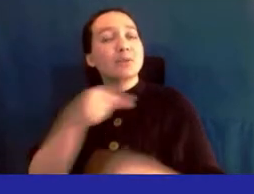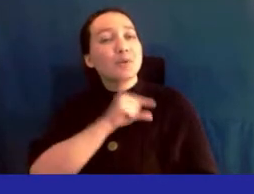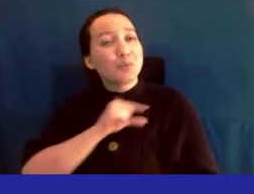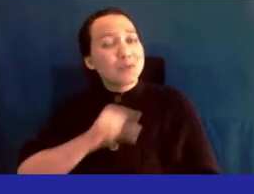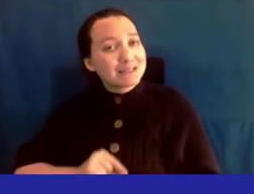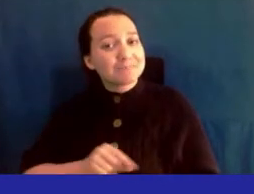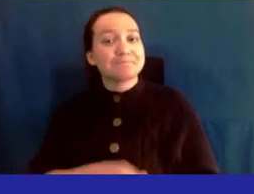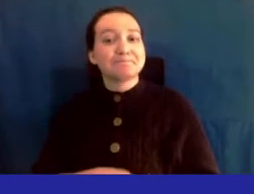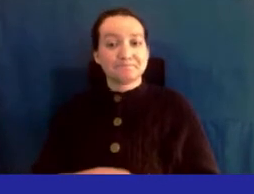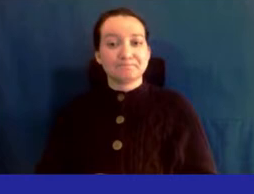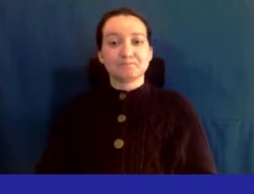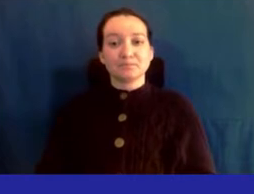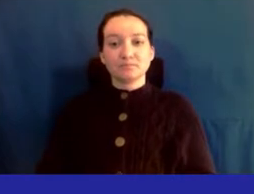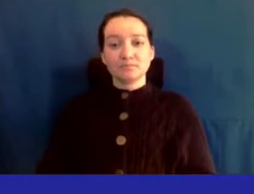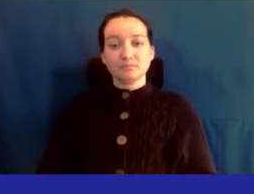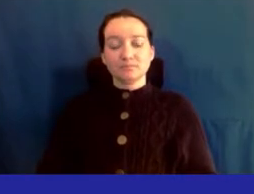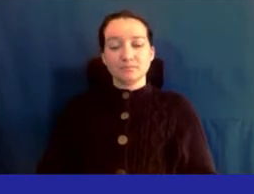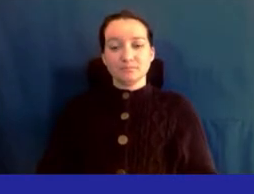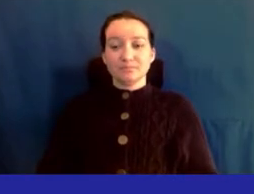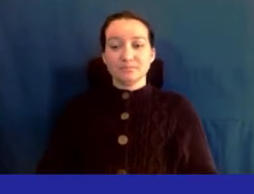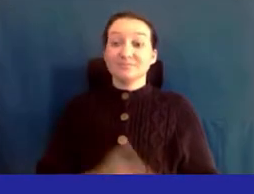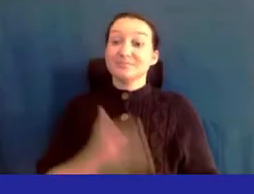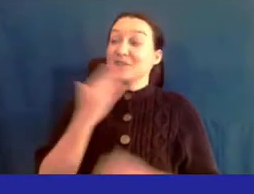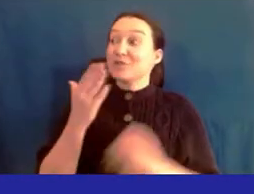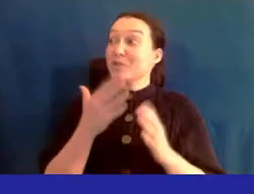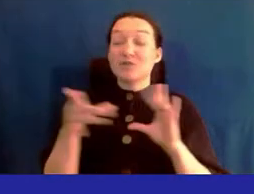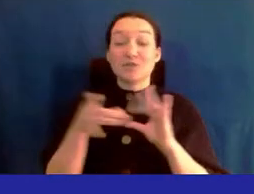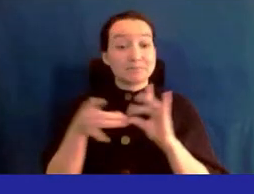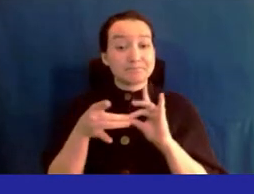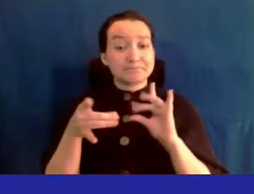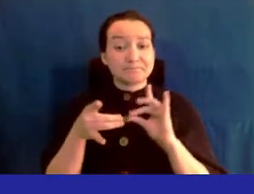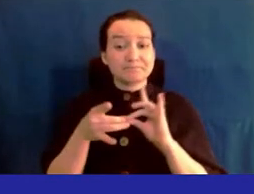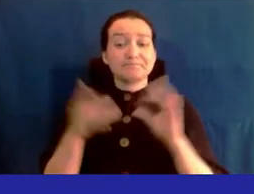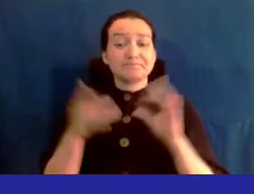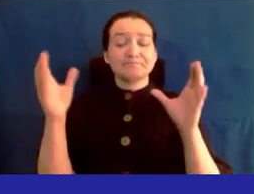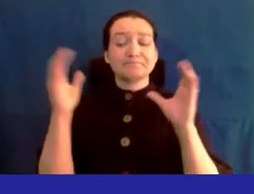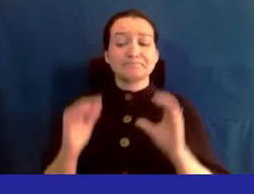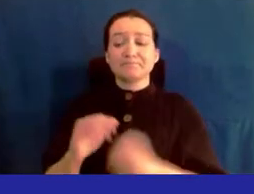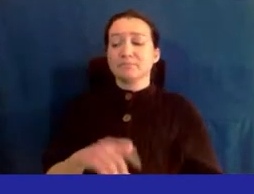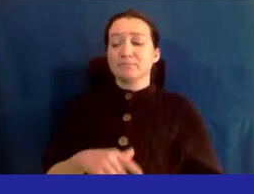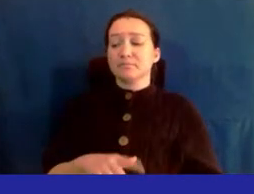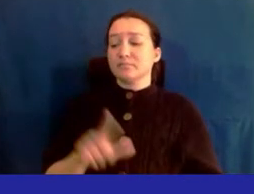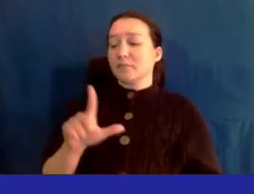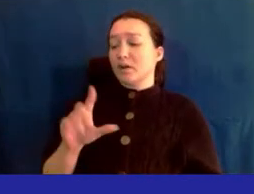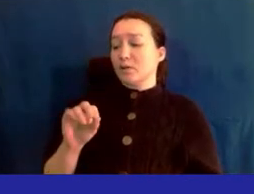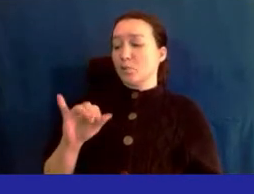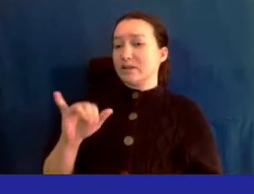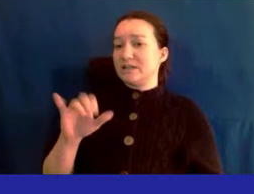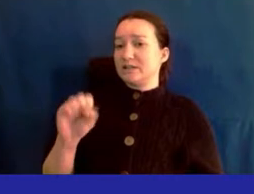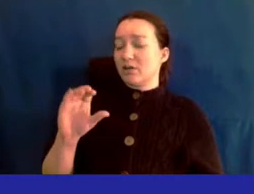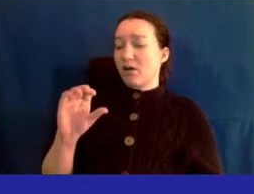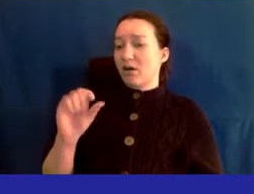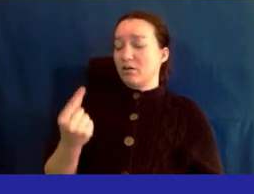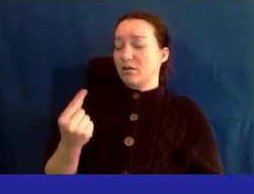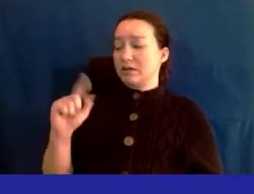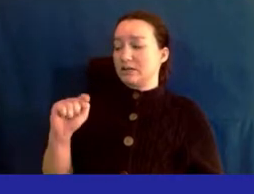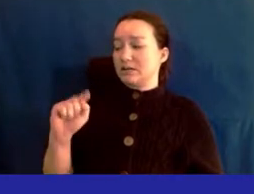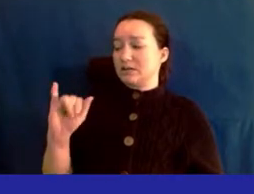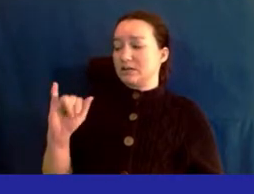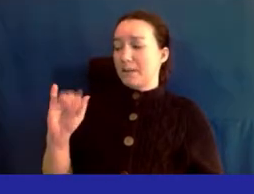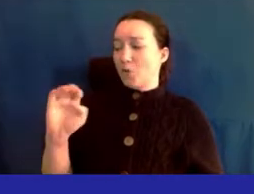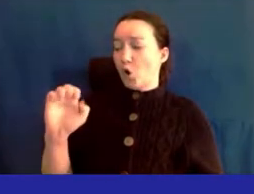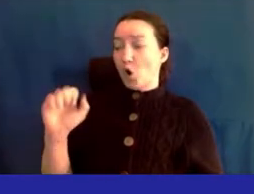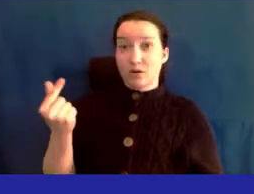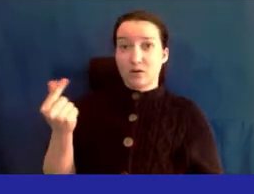thank you so much for the comments next speaker is louisang tamang the um